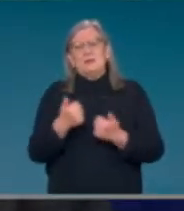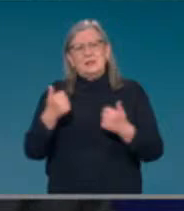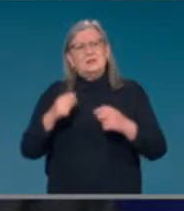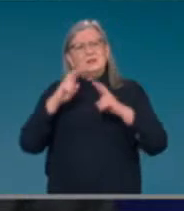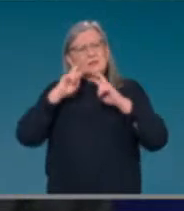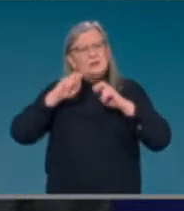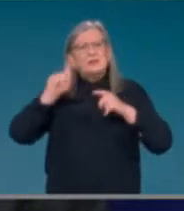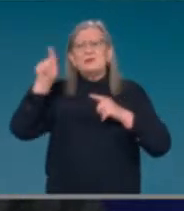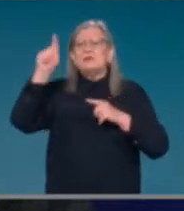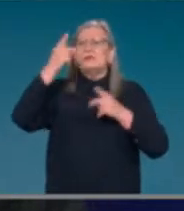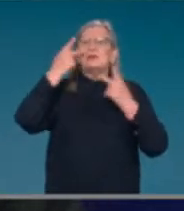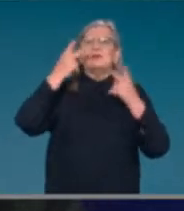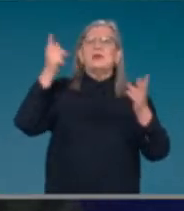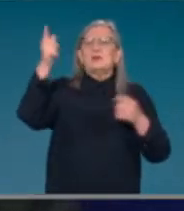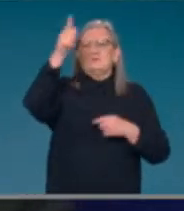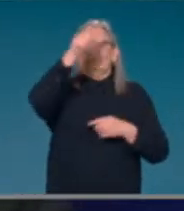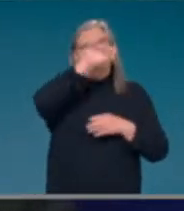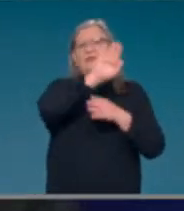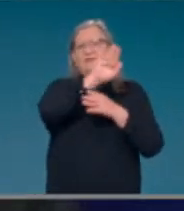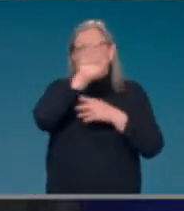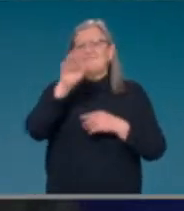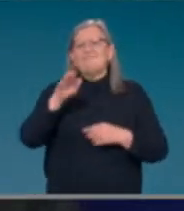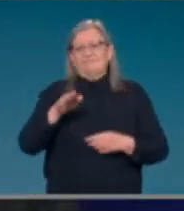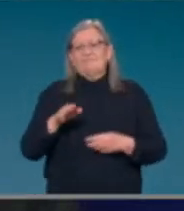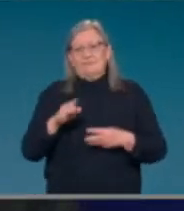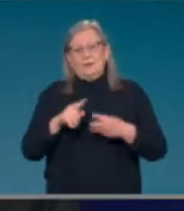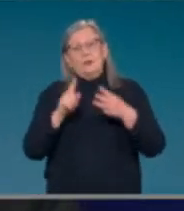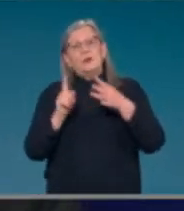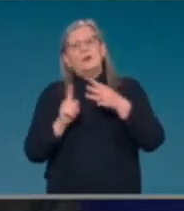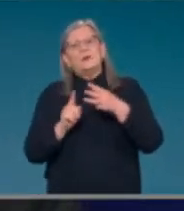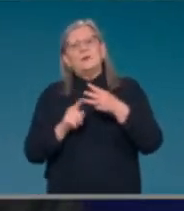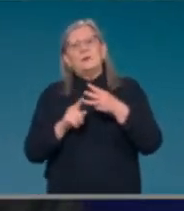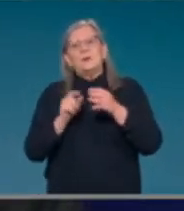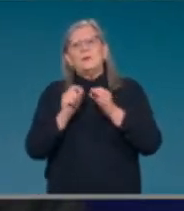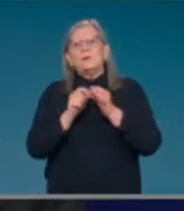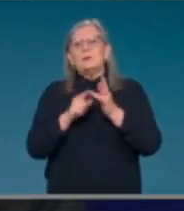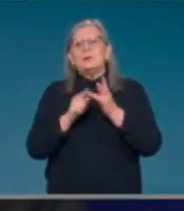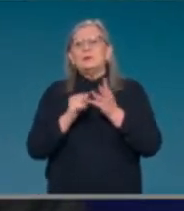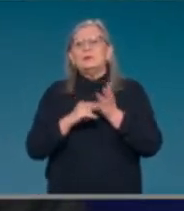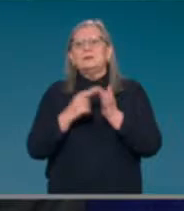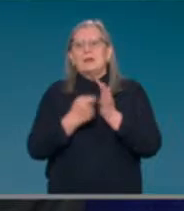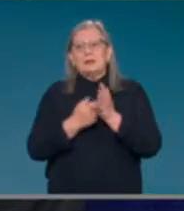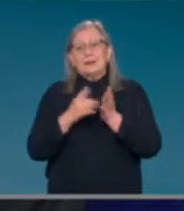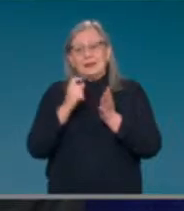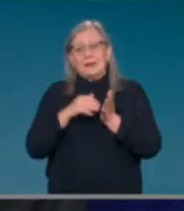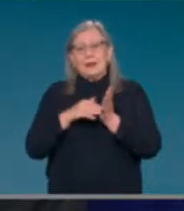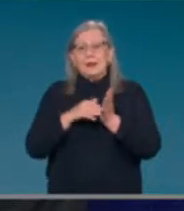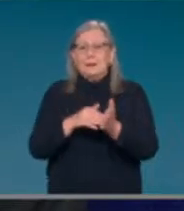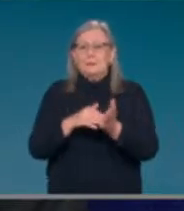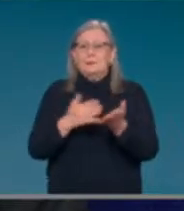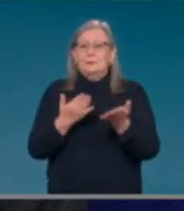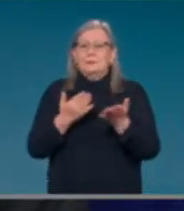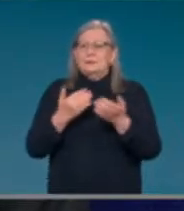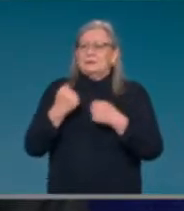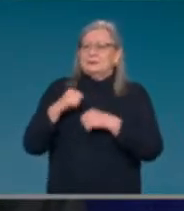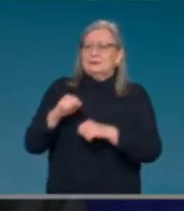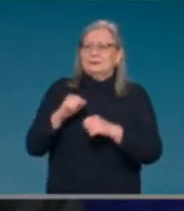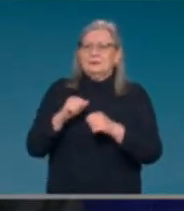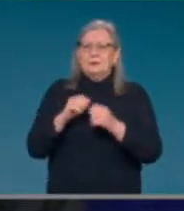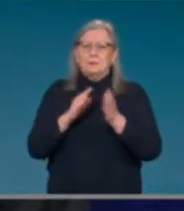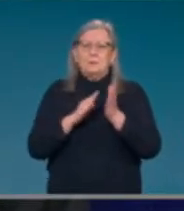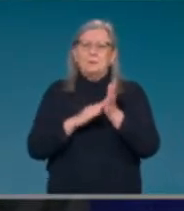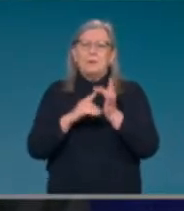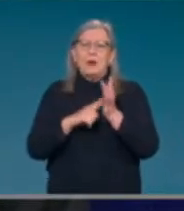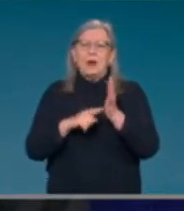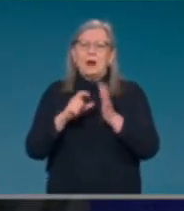know that boosters may give additional protection against mild COVID and they may have an impact on reducing transmission. And we do